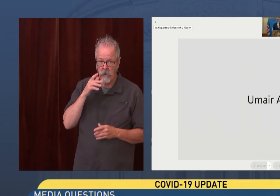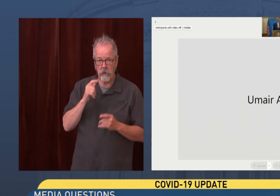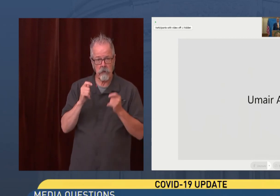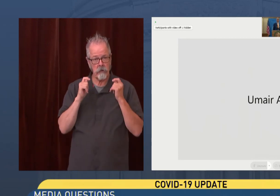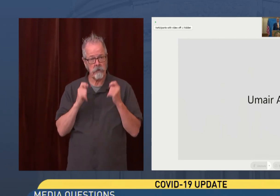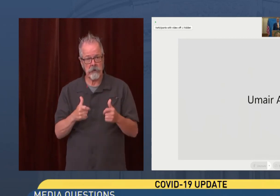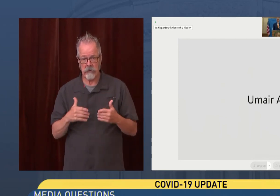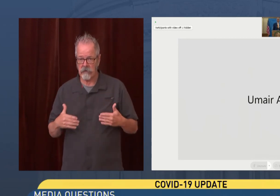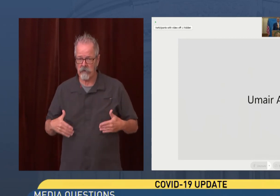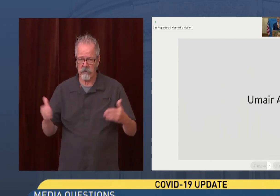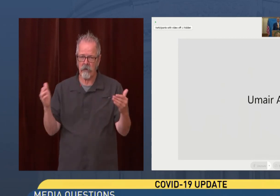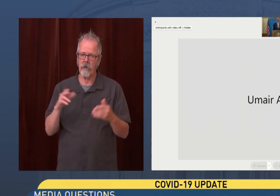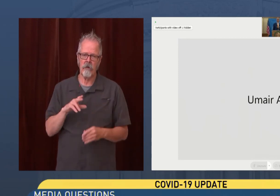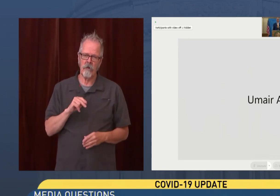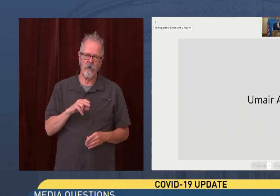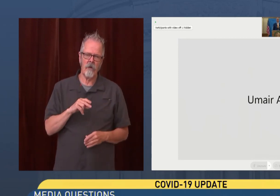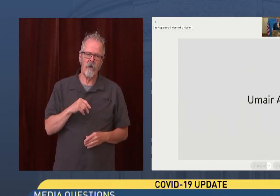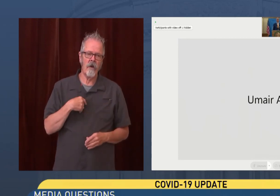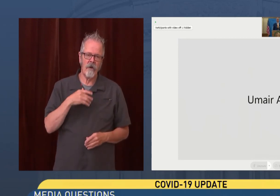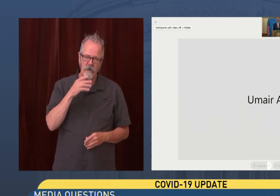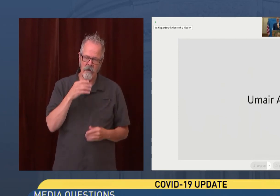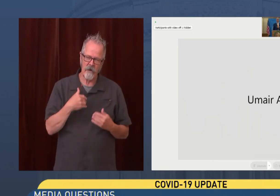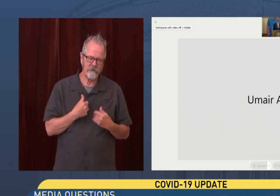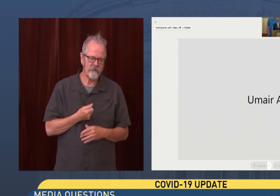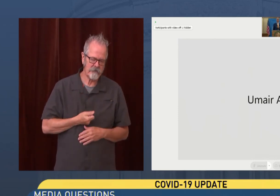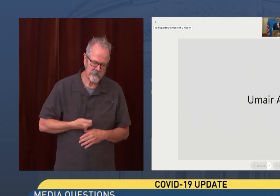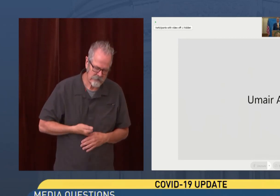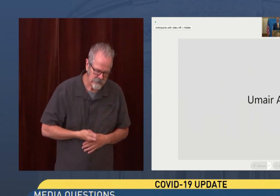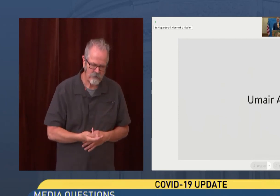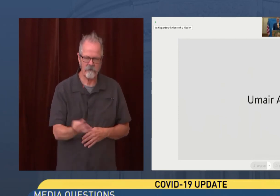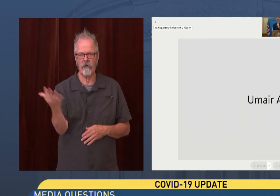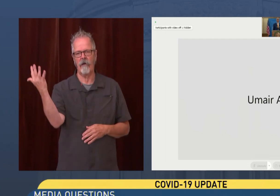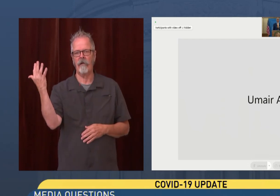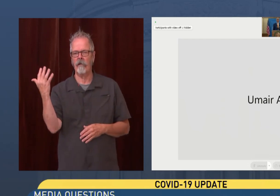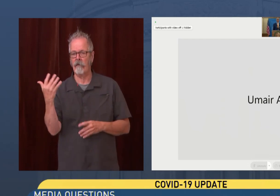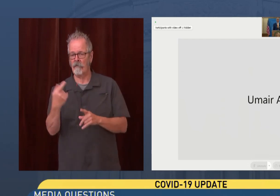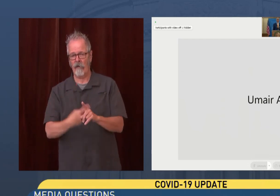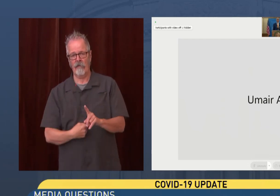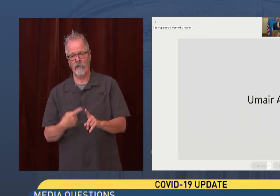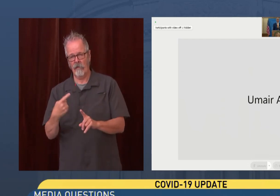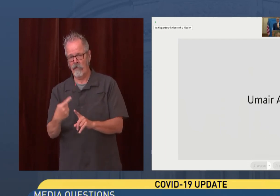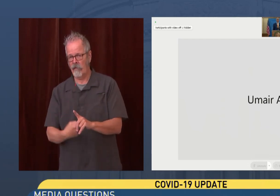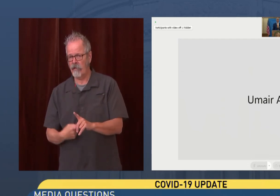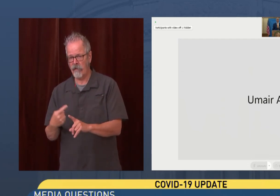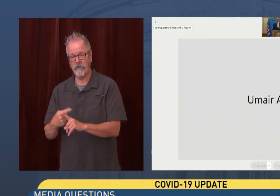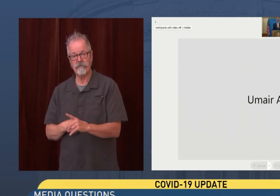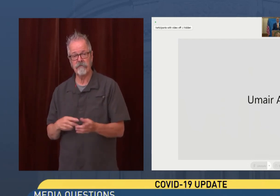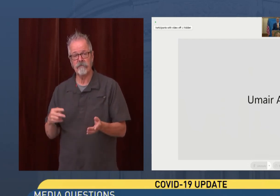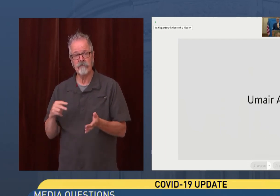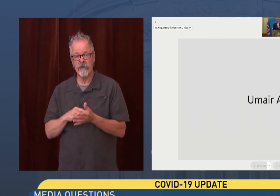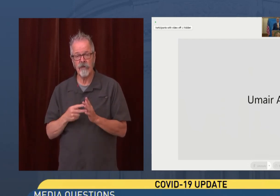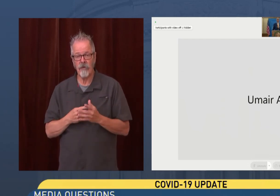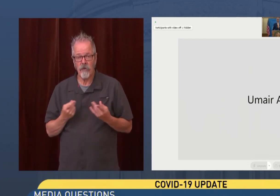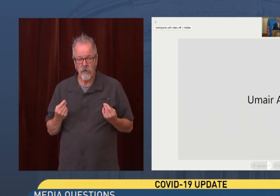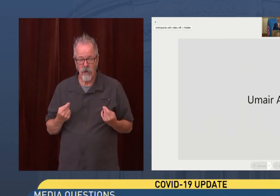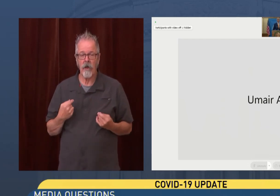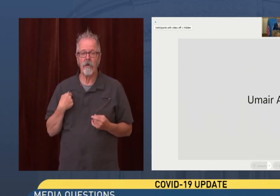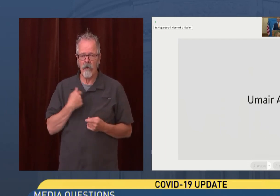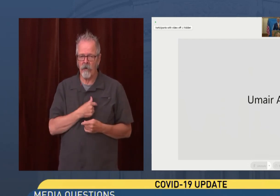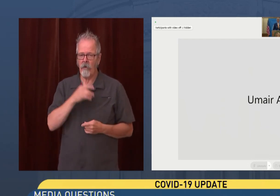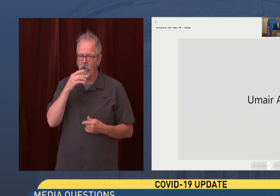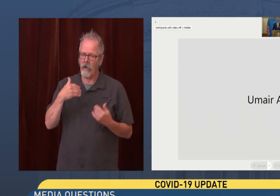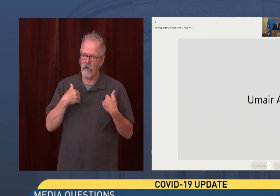likely going to be months timeframe, which means that we are left with encouraging vaccines for everybody who's eligible